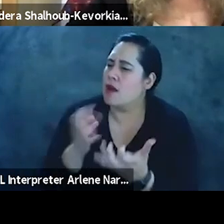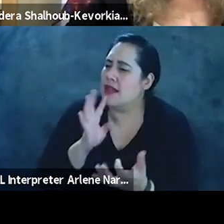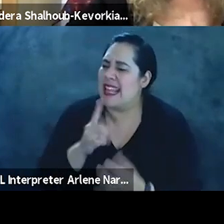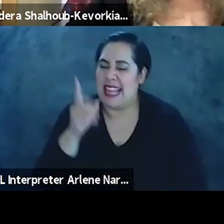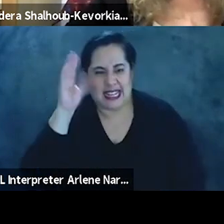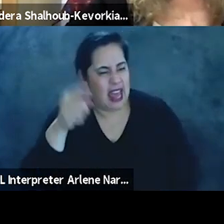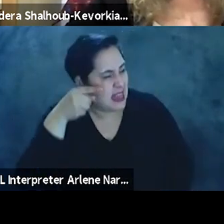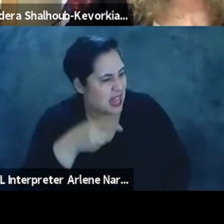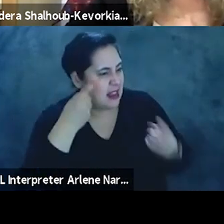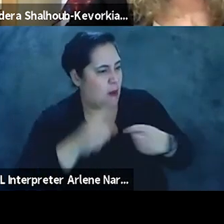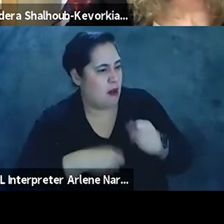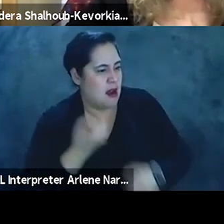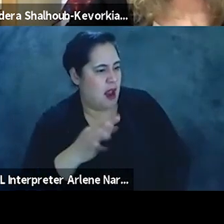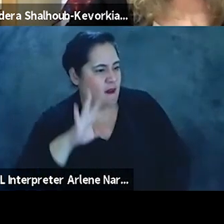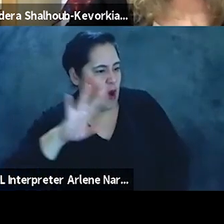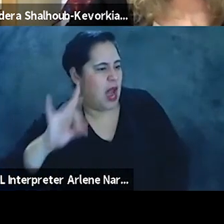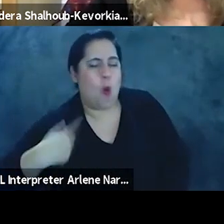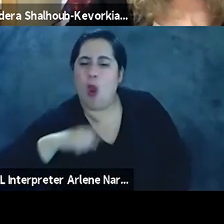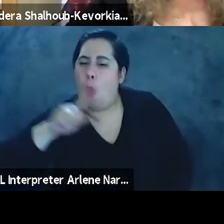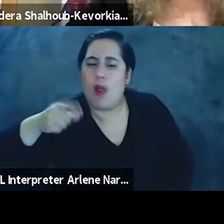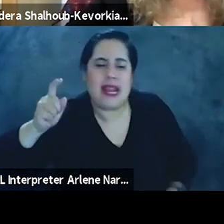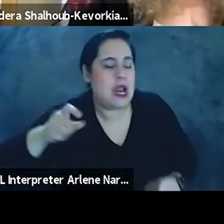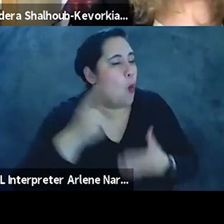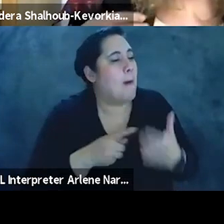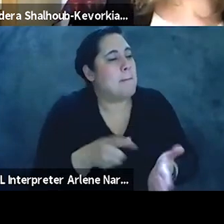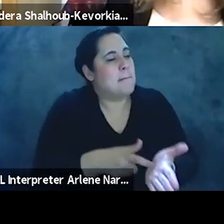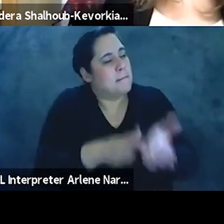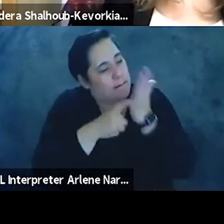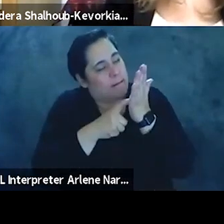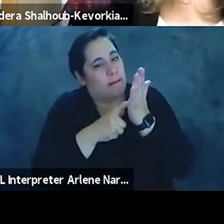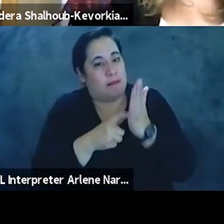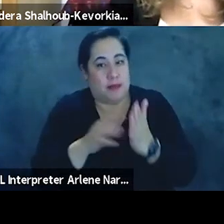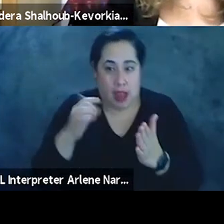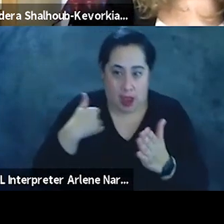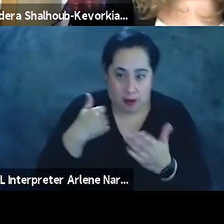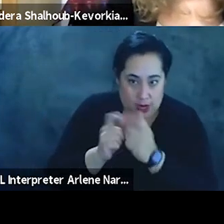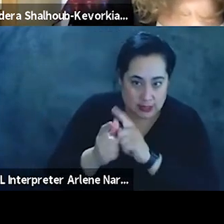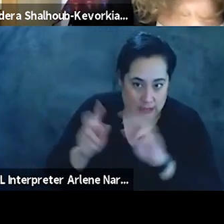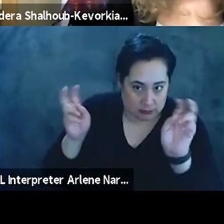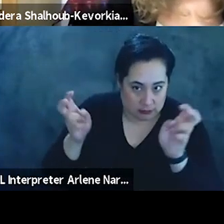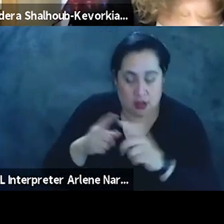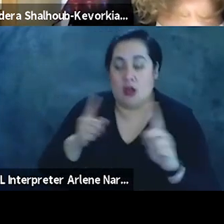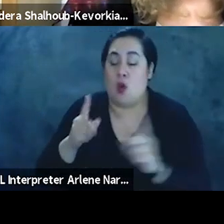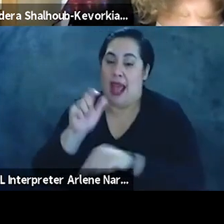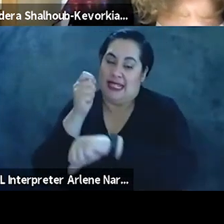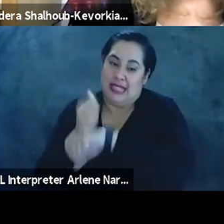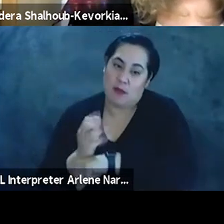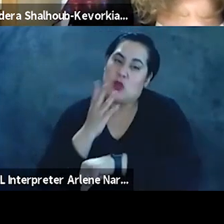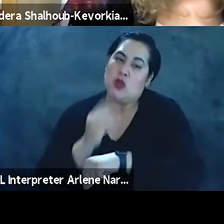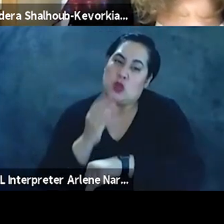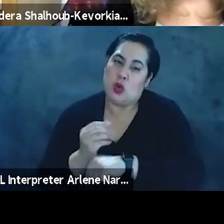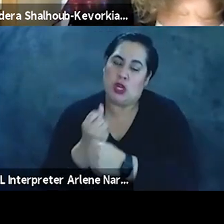happened in 1948. We are just doing what needs to be done, and this is a loose translation, to establish Jewish sovereignty